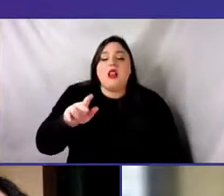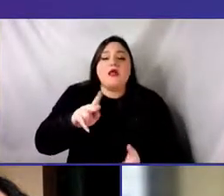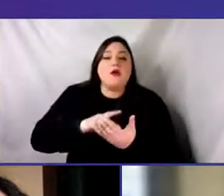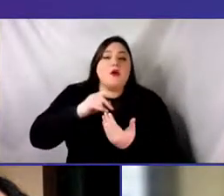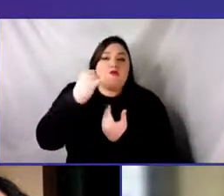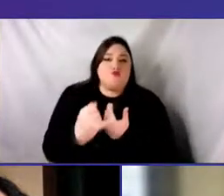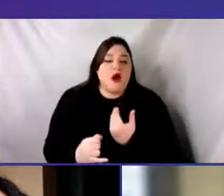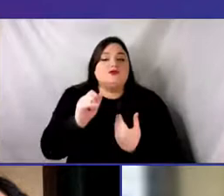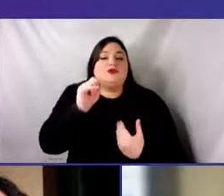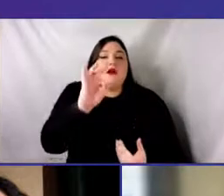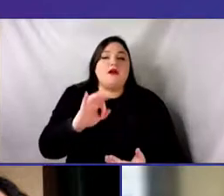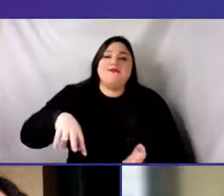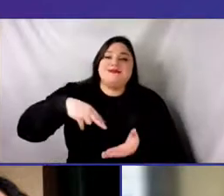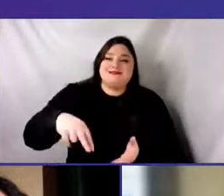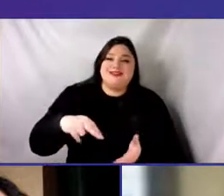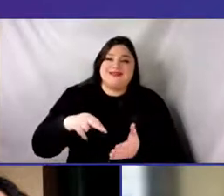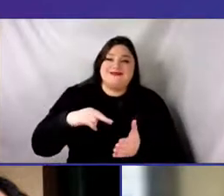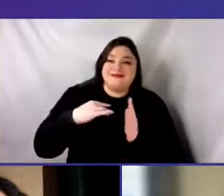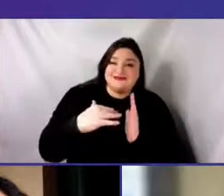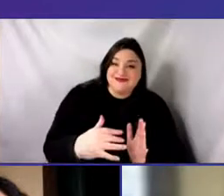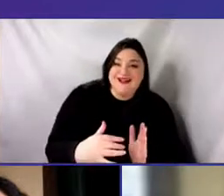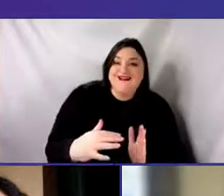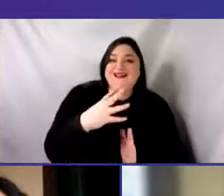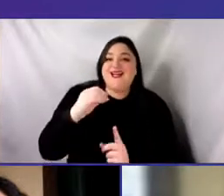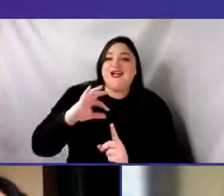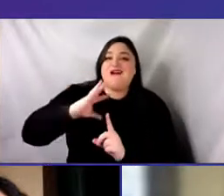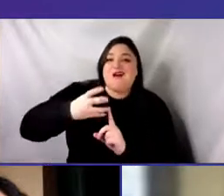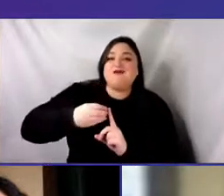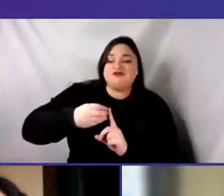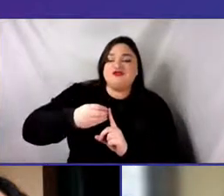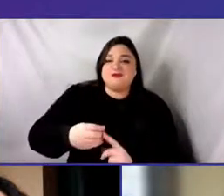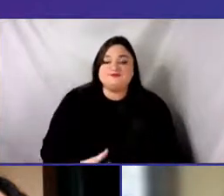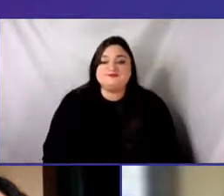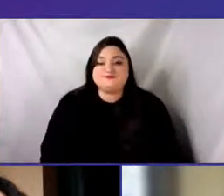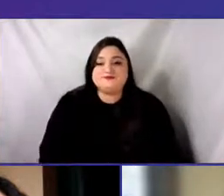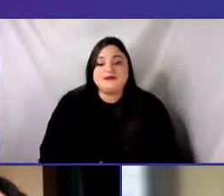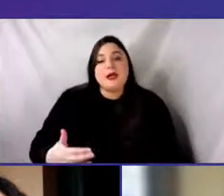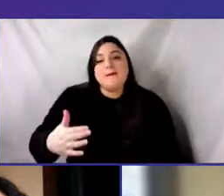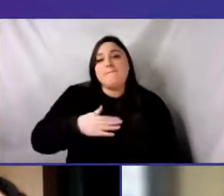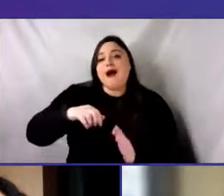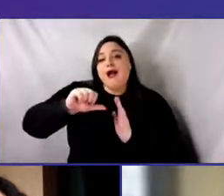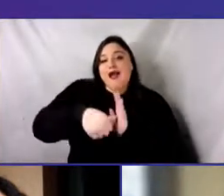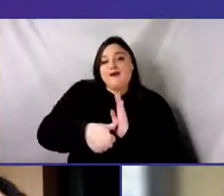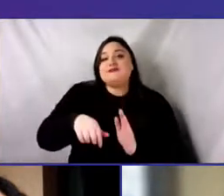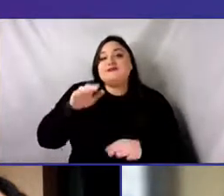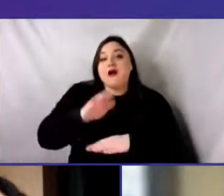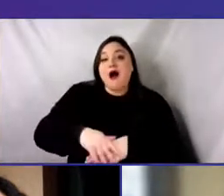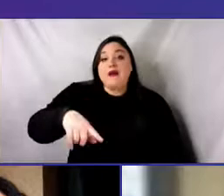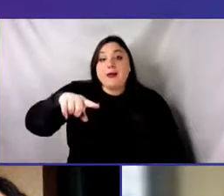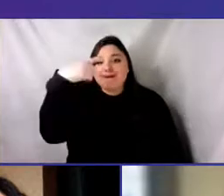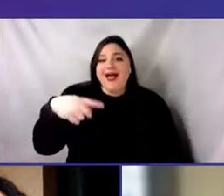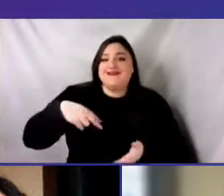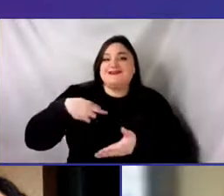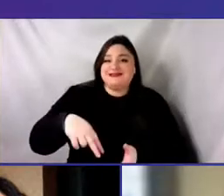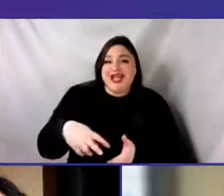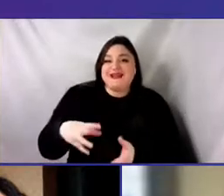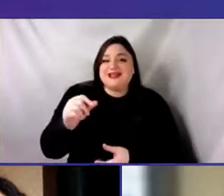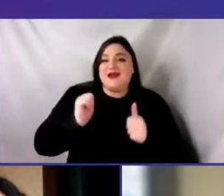and culture, with particular emphasis on Black dance and performance.